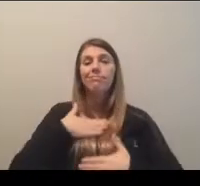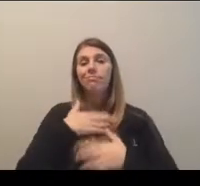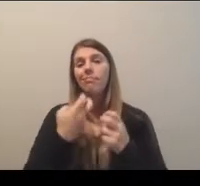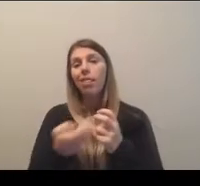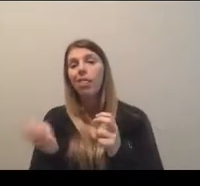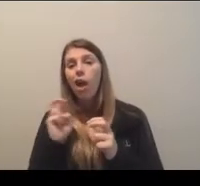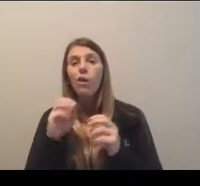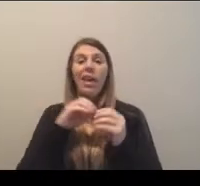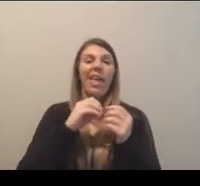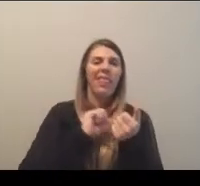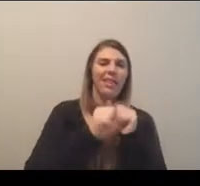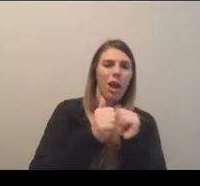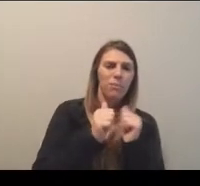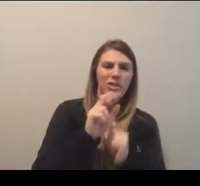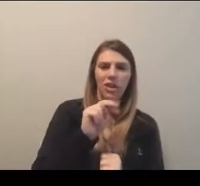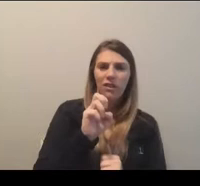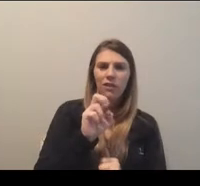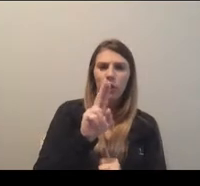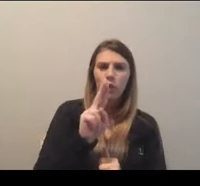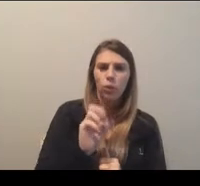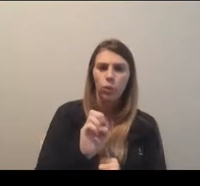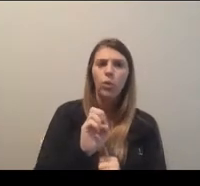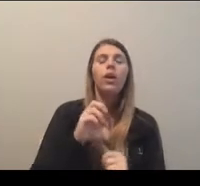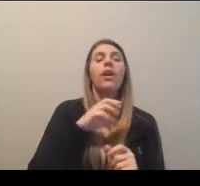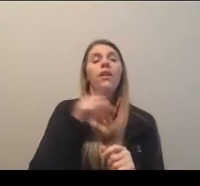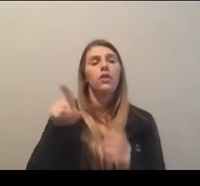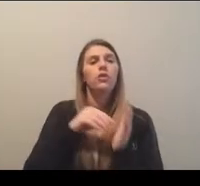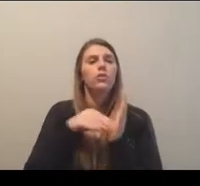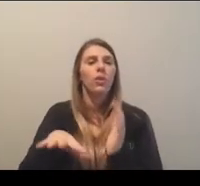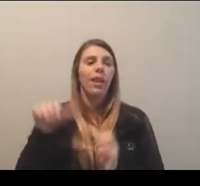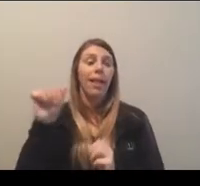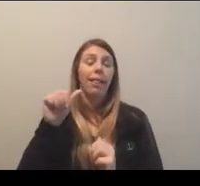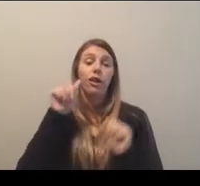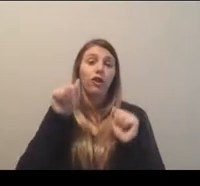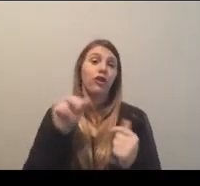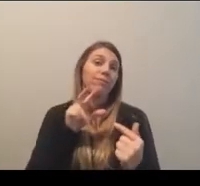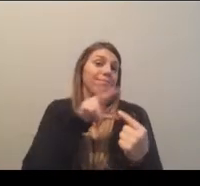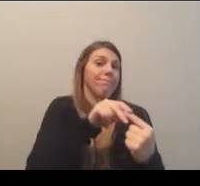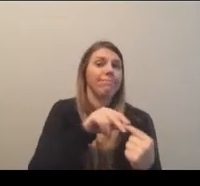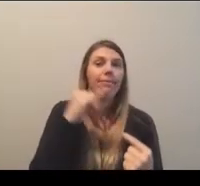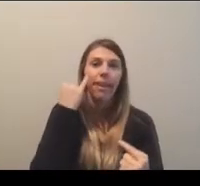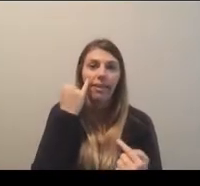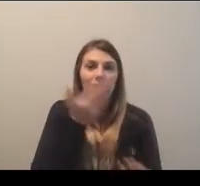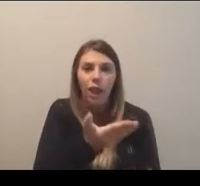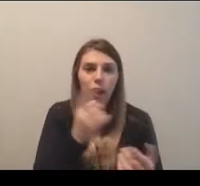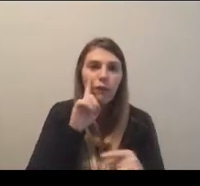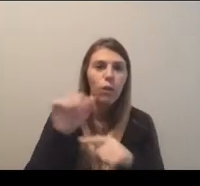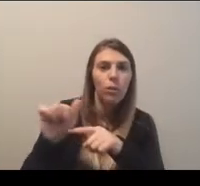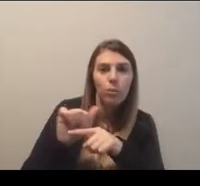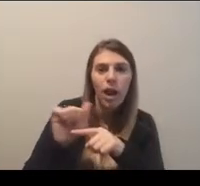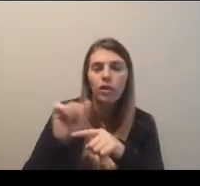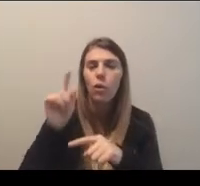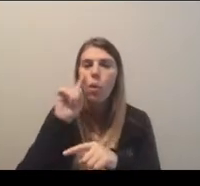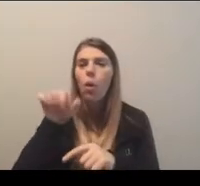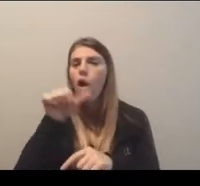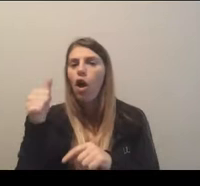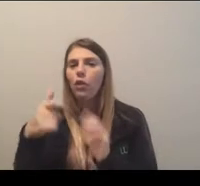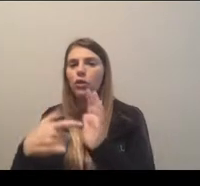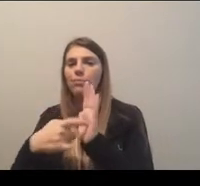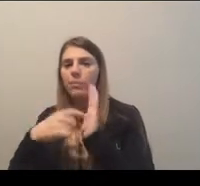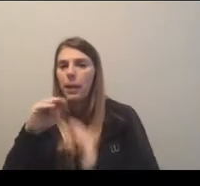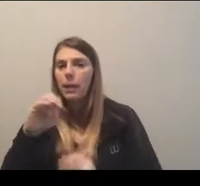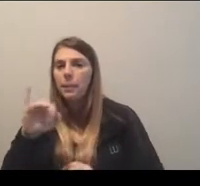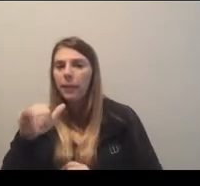competition venue that our student-athletes just accessed when they were there for practice or some other media obligations, but now